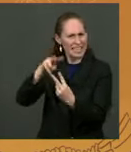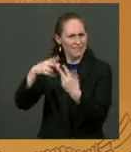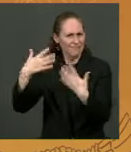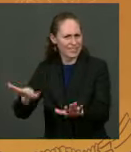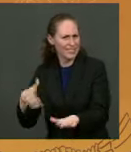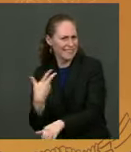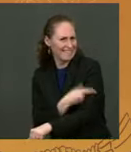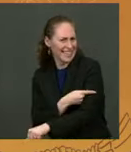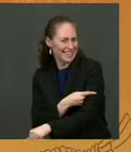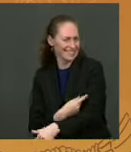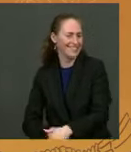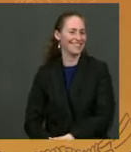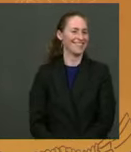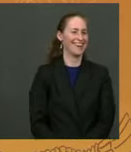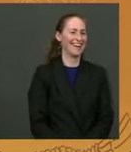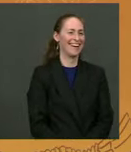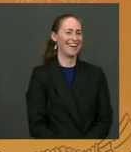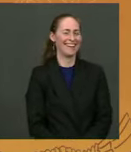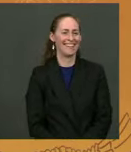No, I see.